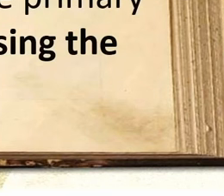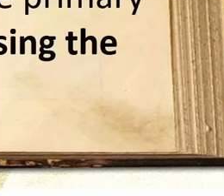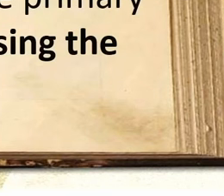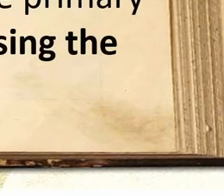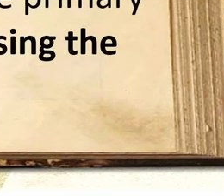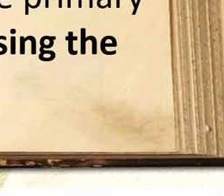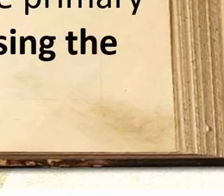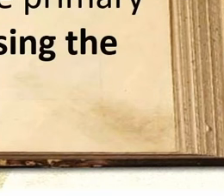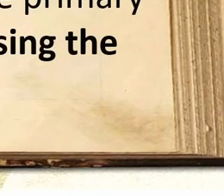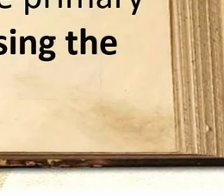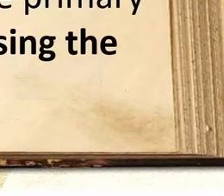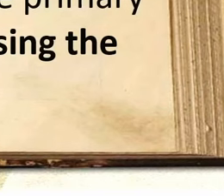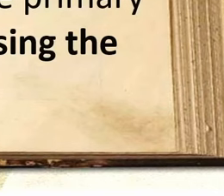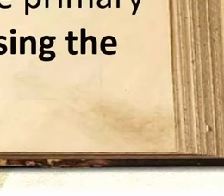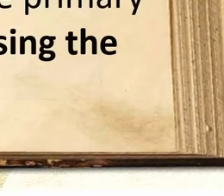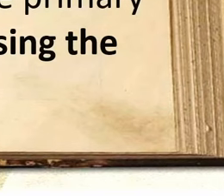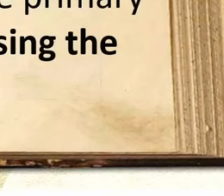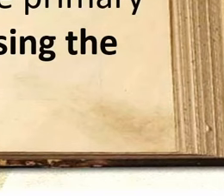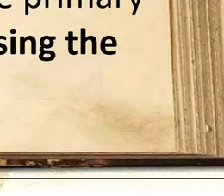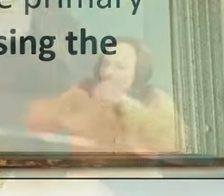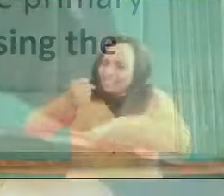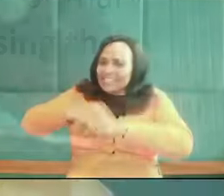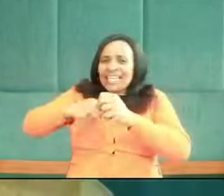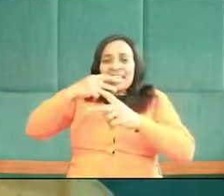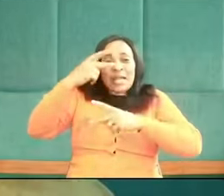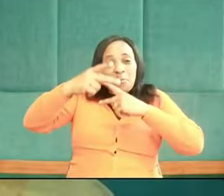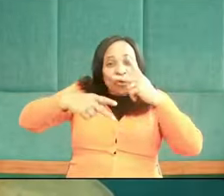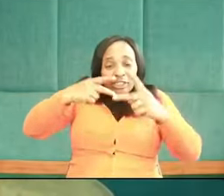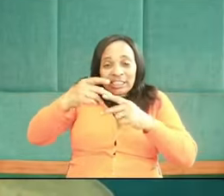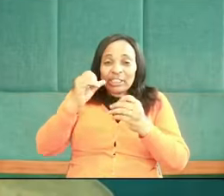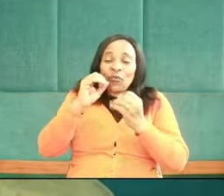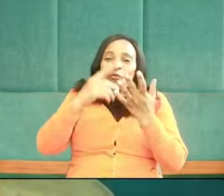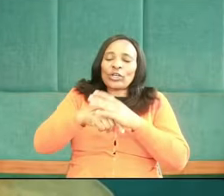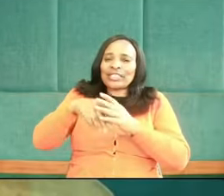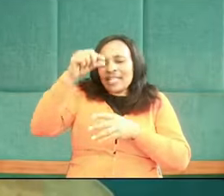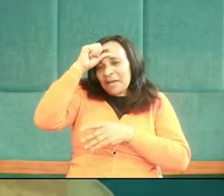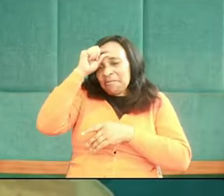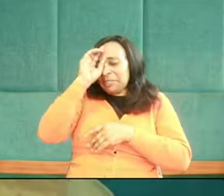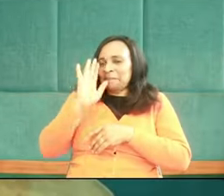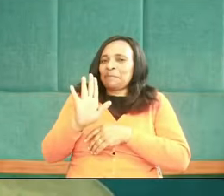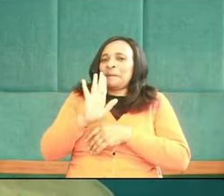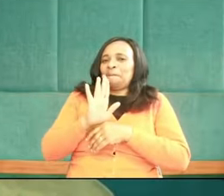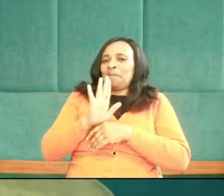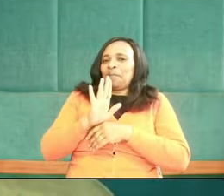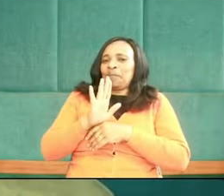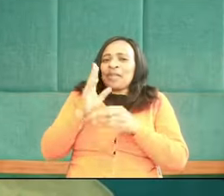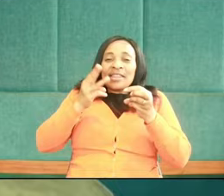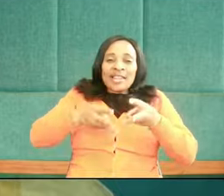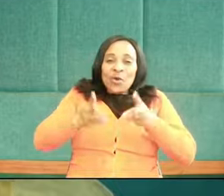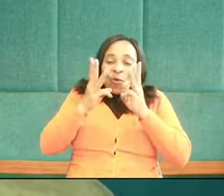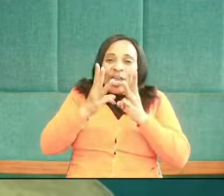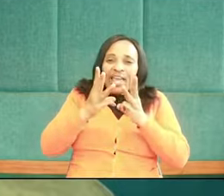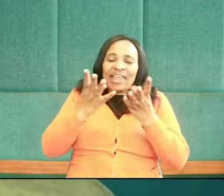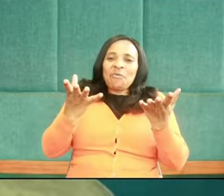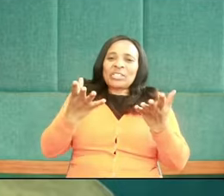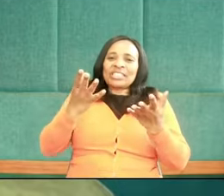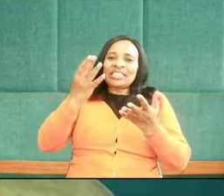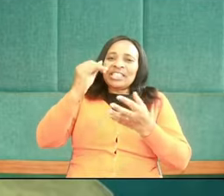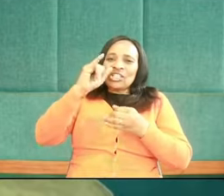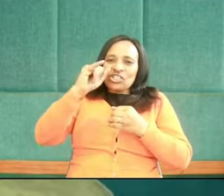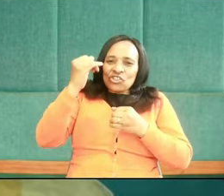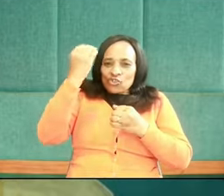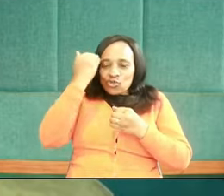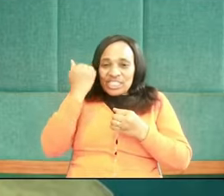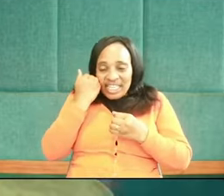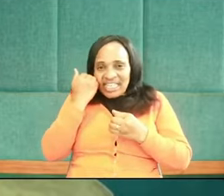have mercy. Exercising the processes of government. The way the judiciary handle